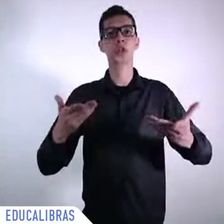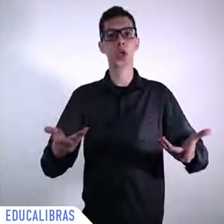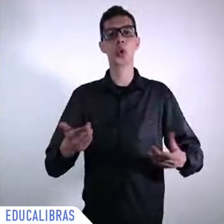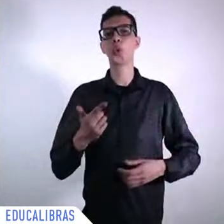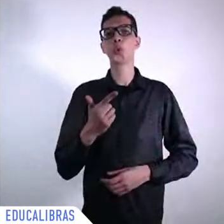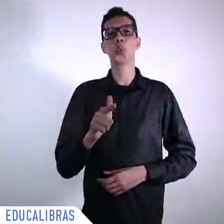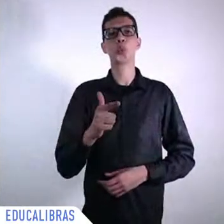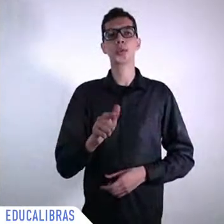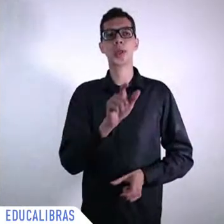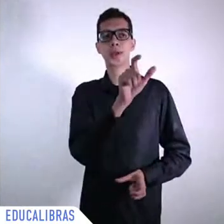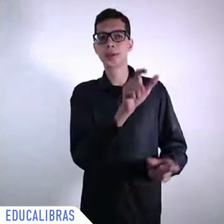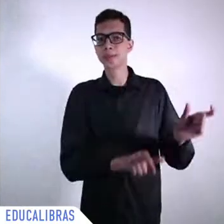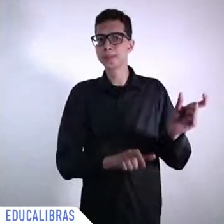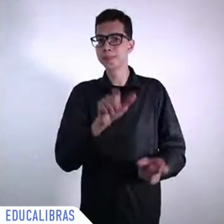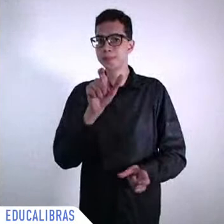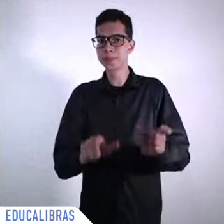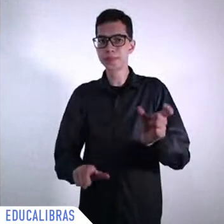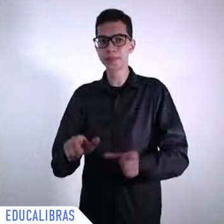problem